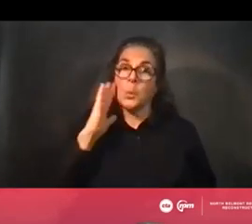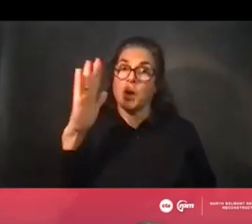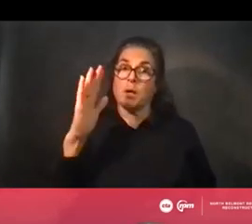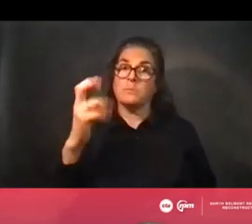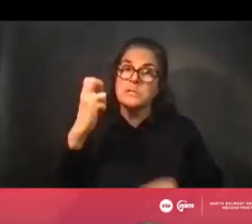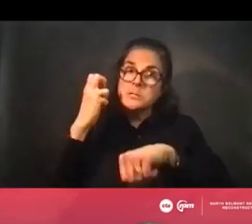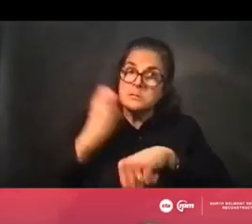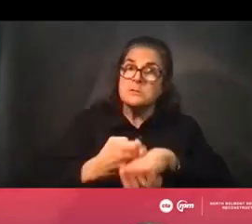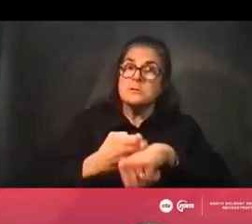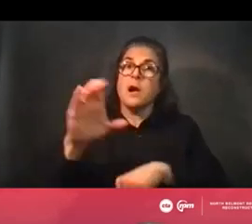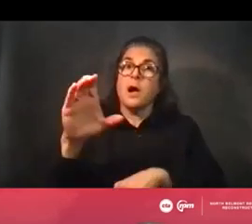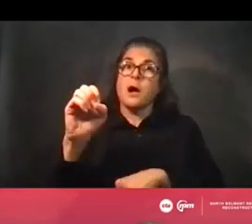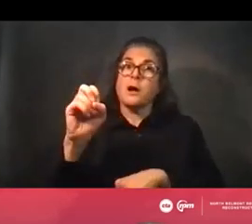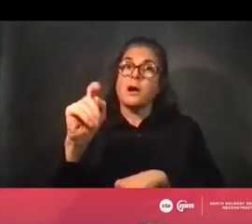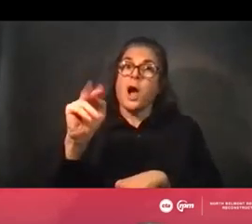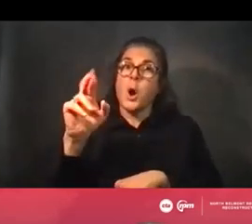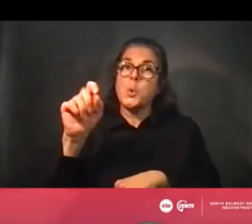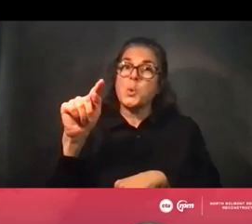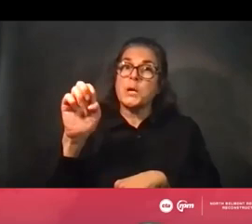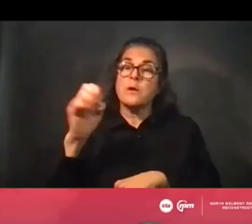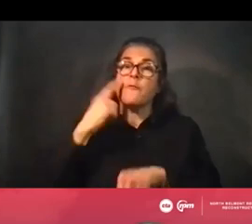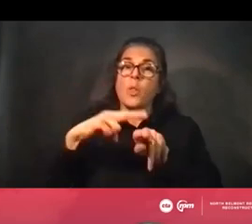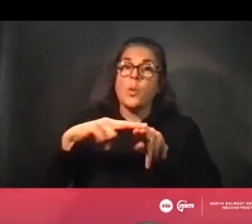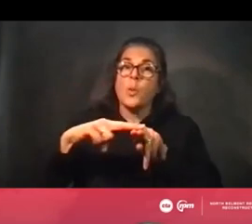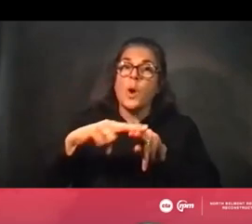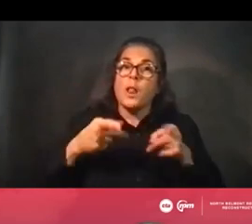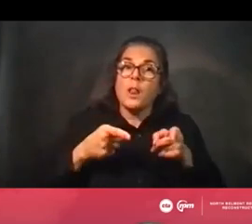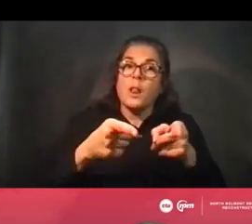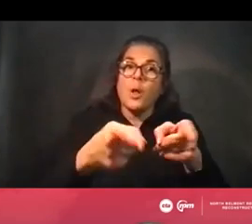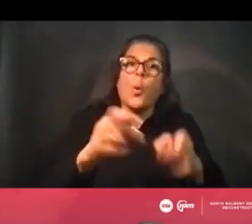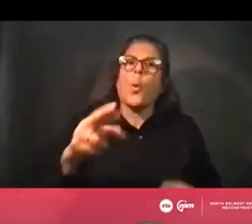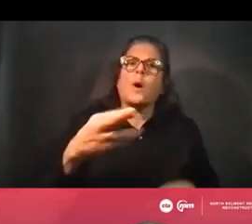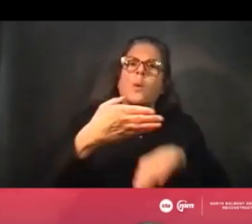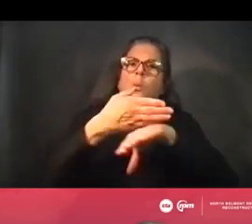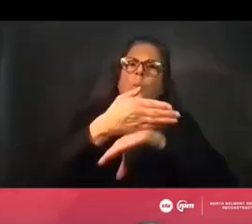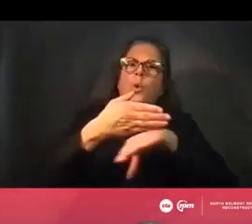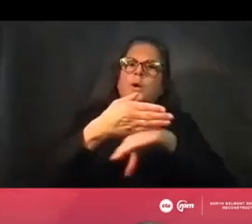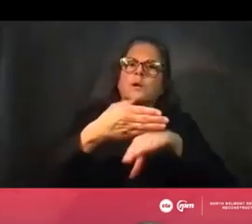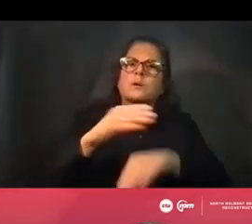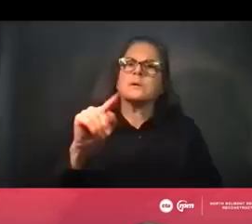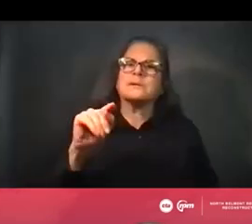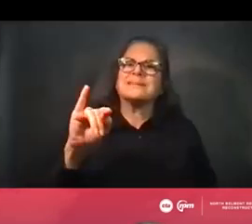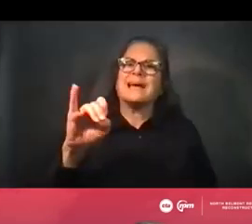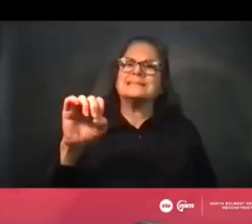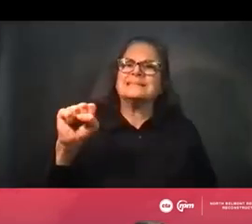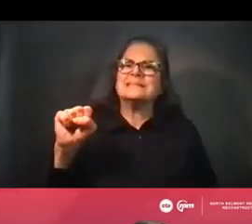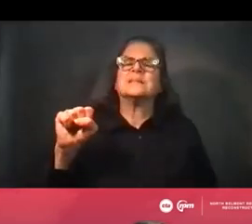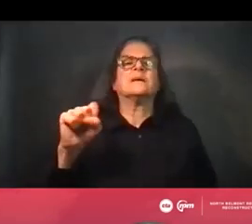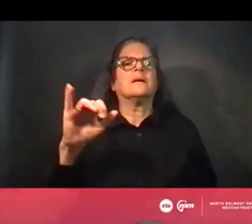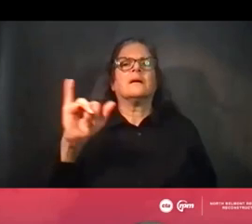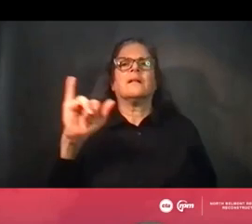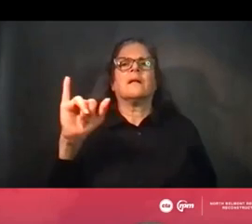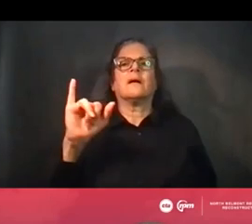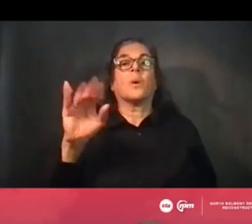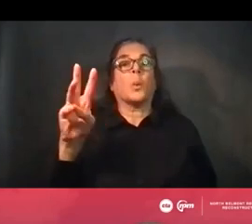rail beds or will there be wooden ties that ooze tar all over everything like at the Wilson red line?